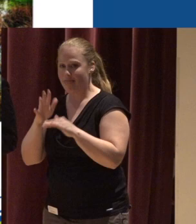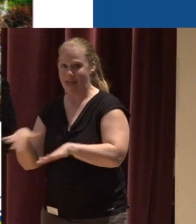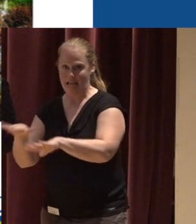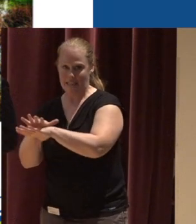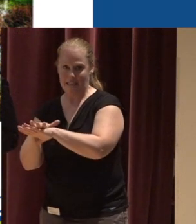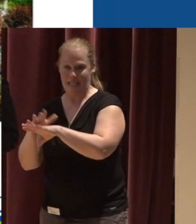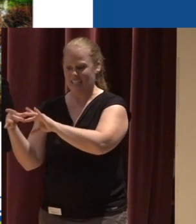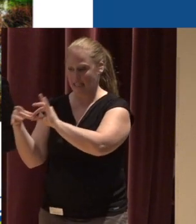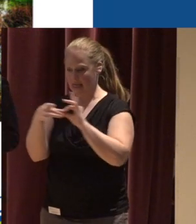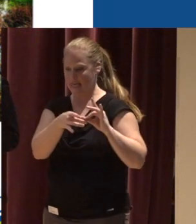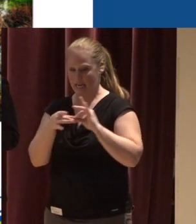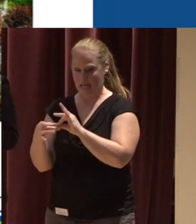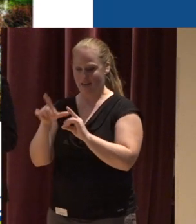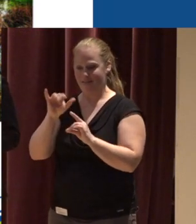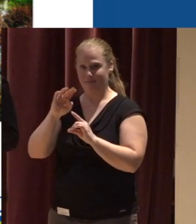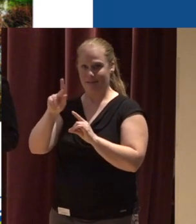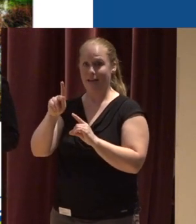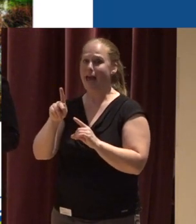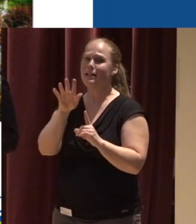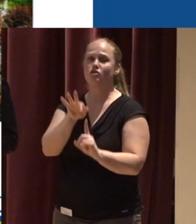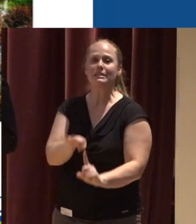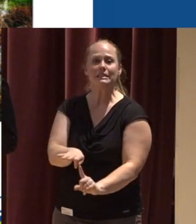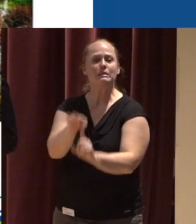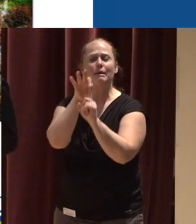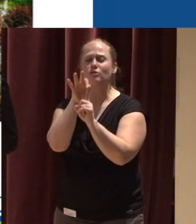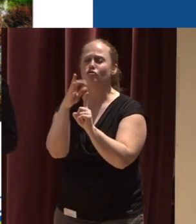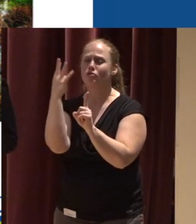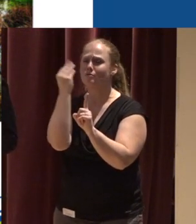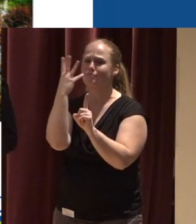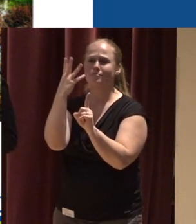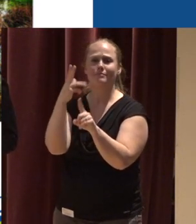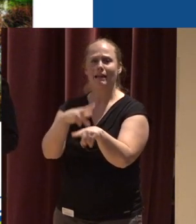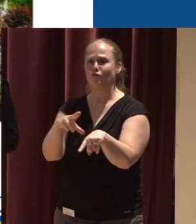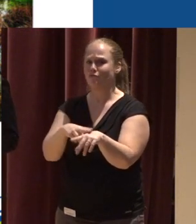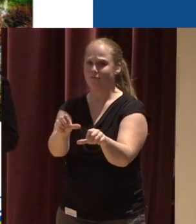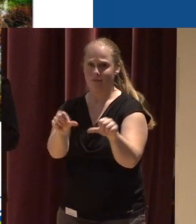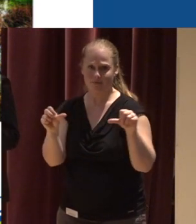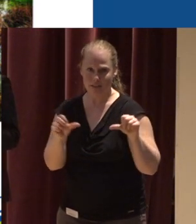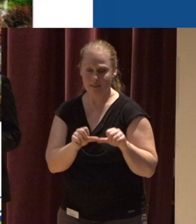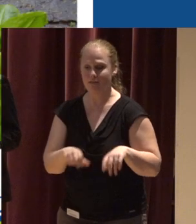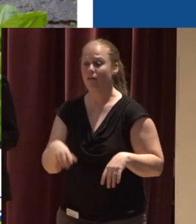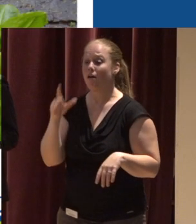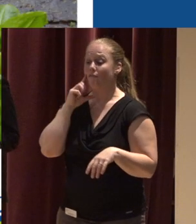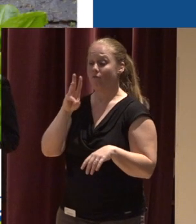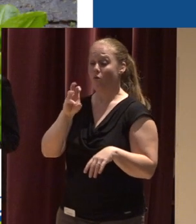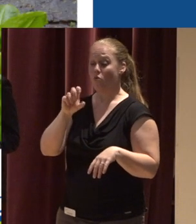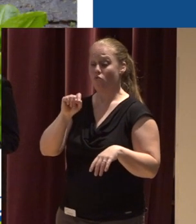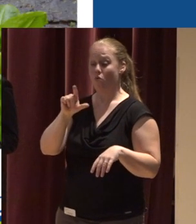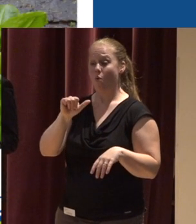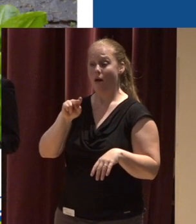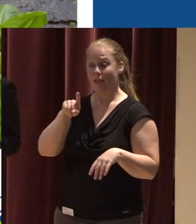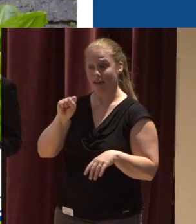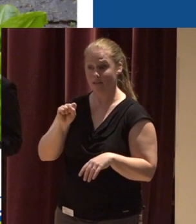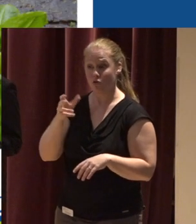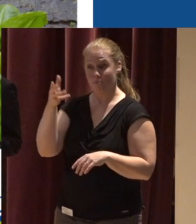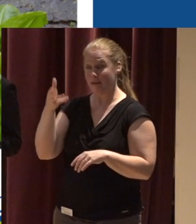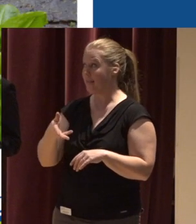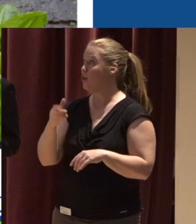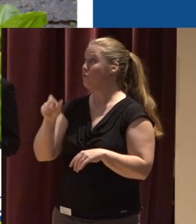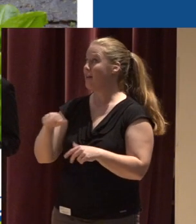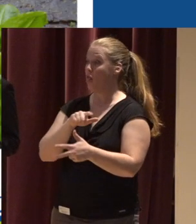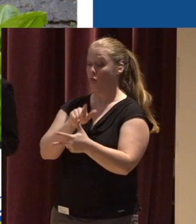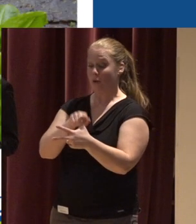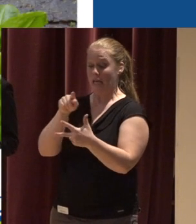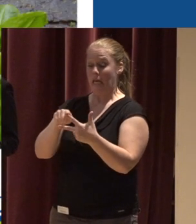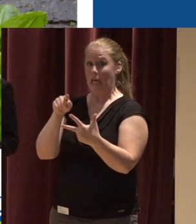And they are just special, special natural areas in and of themselves In order for wetlands to be on the landscape You need three